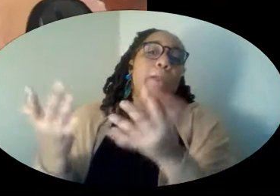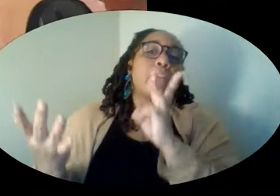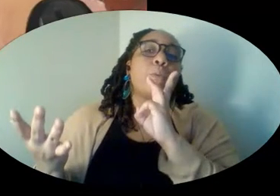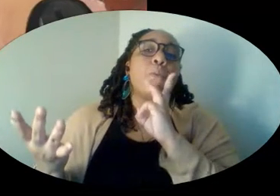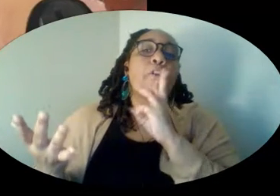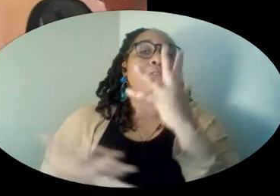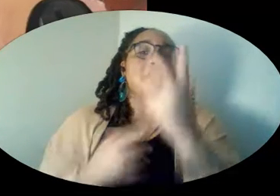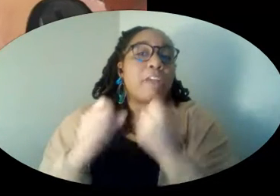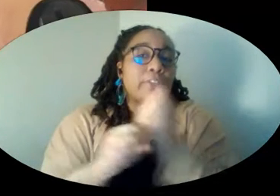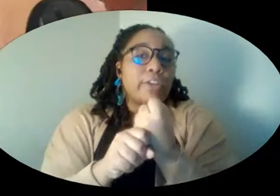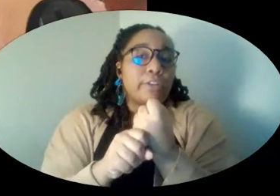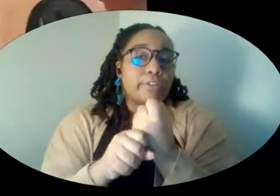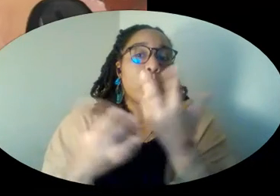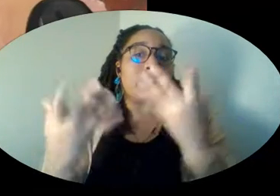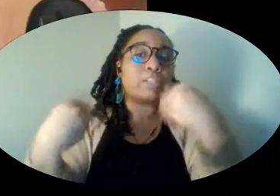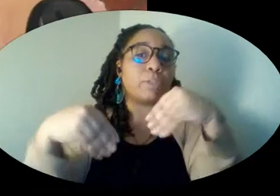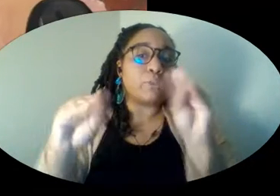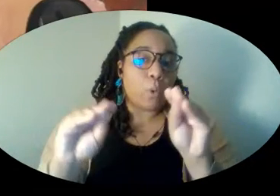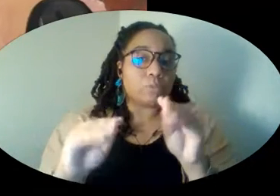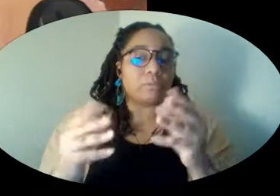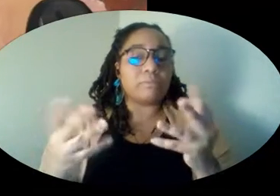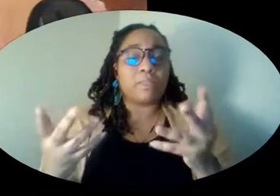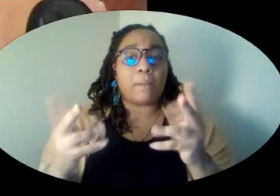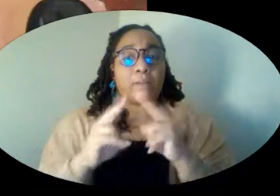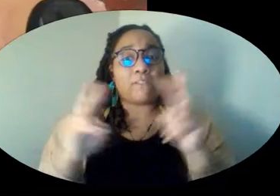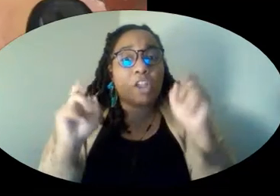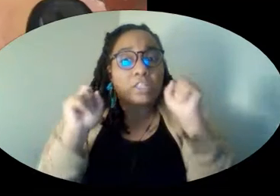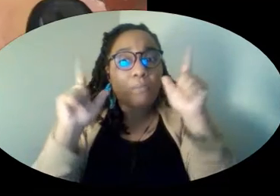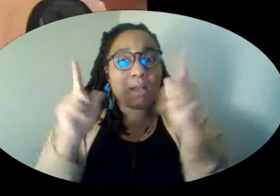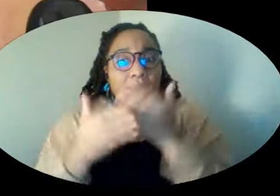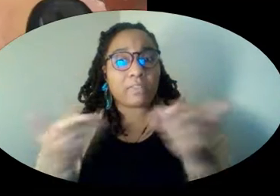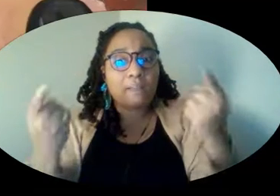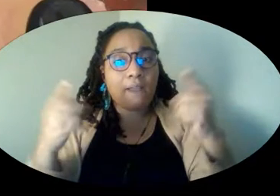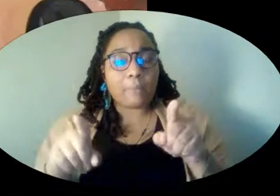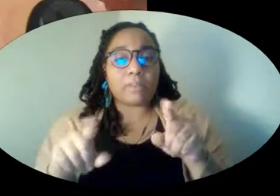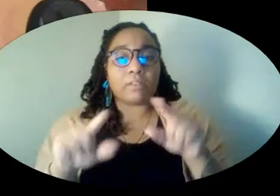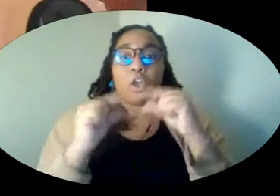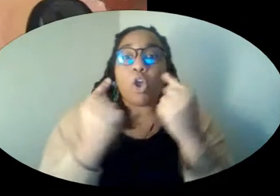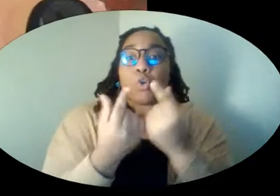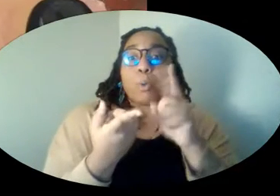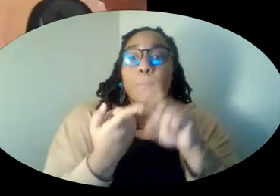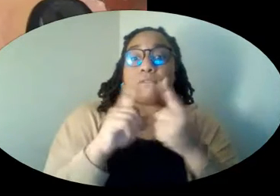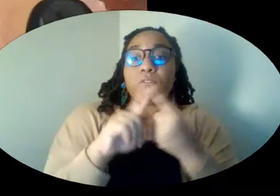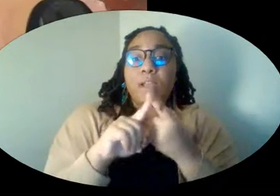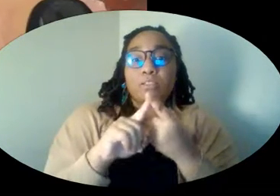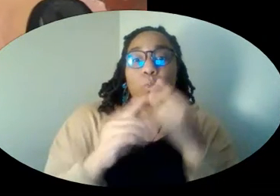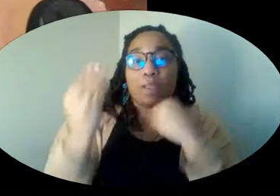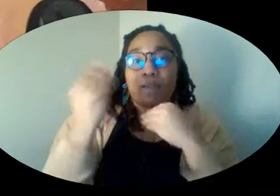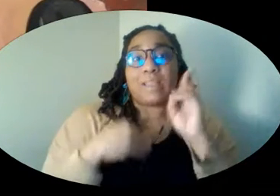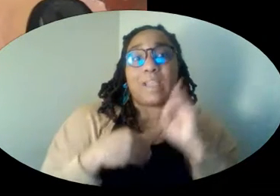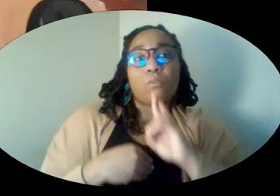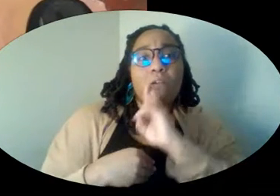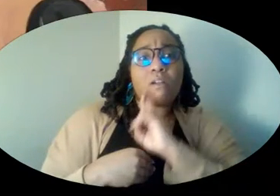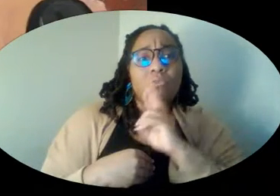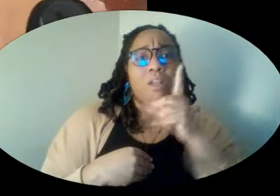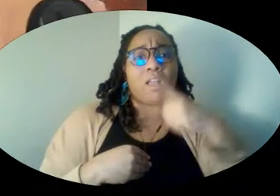in the water for five years, waiting to be sold for scrap. And then a very surprising thing happened. A group of